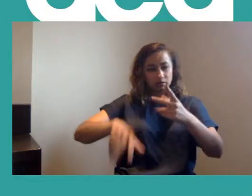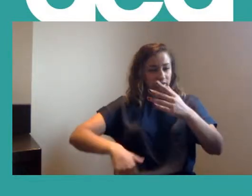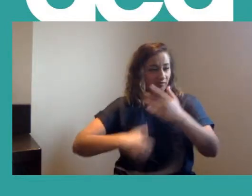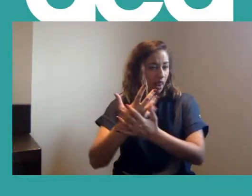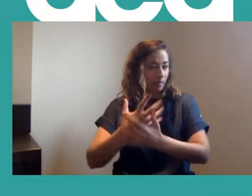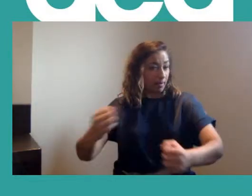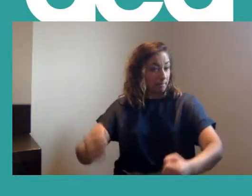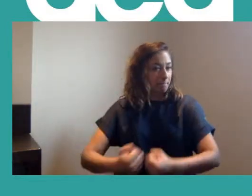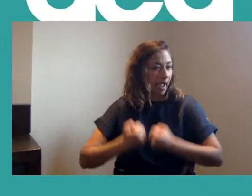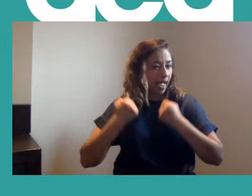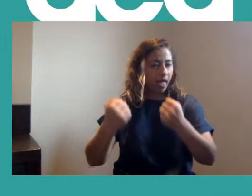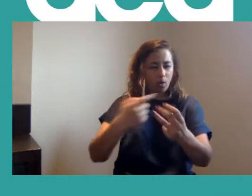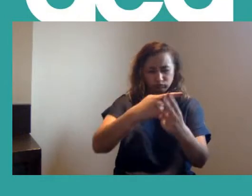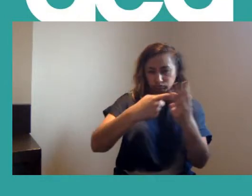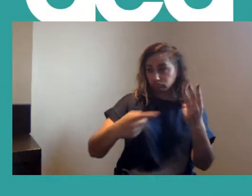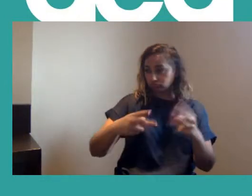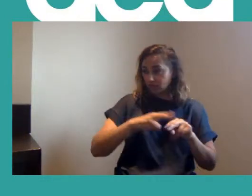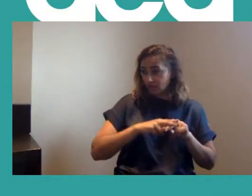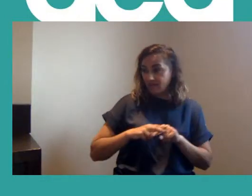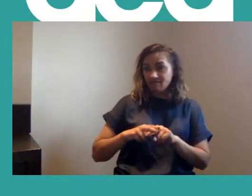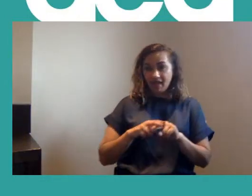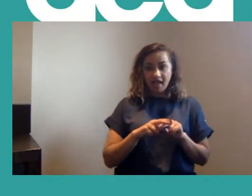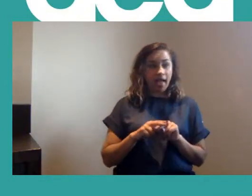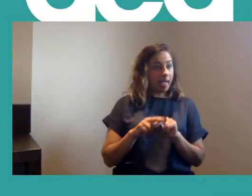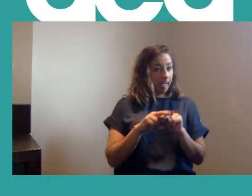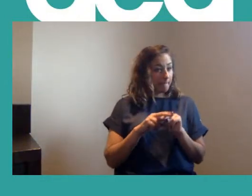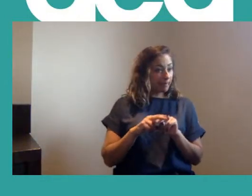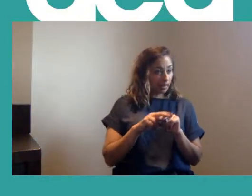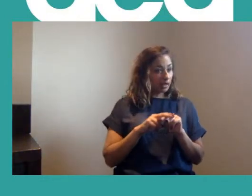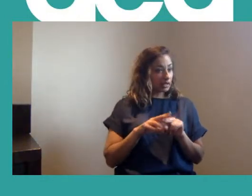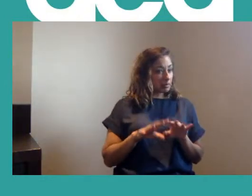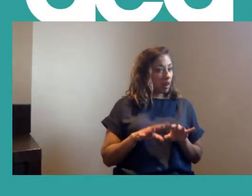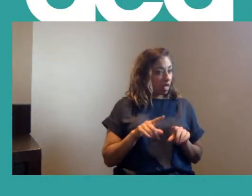power has a family resemblance wherever you are.